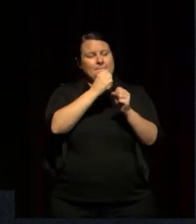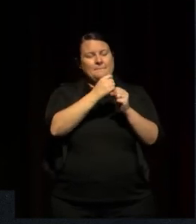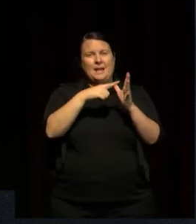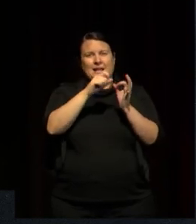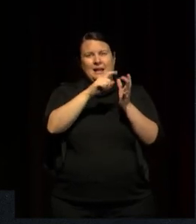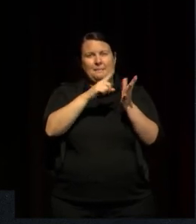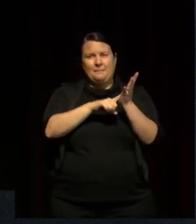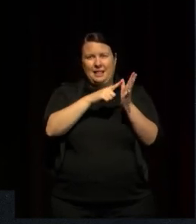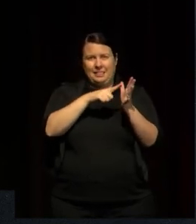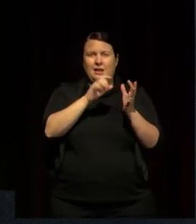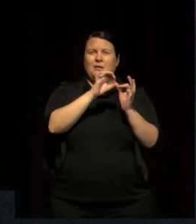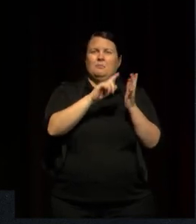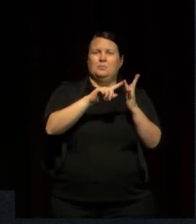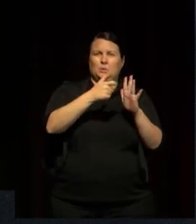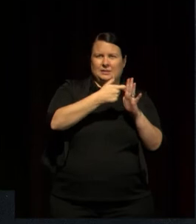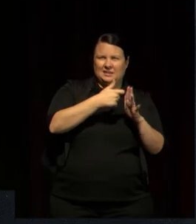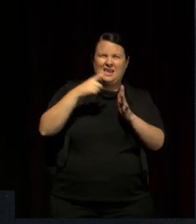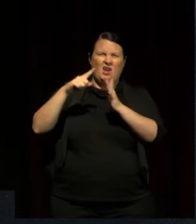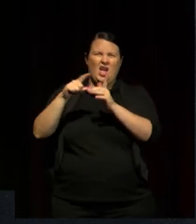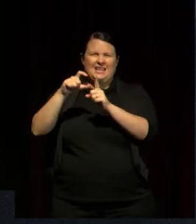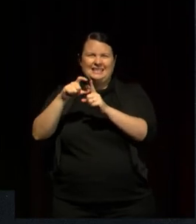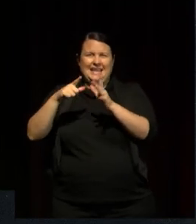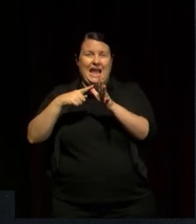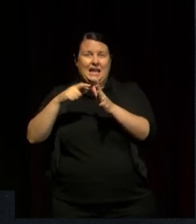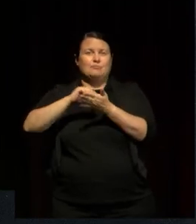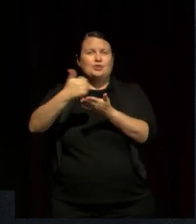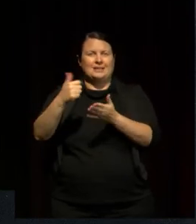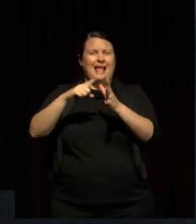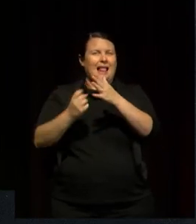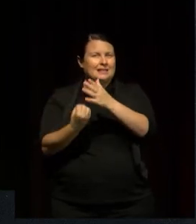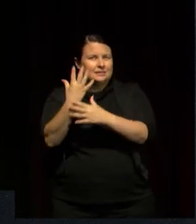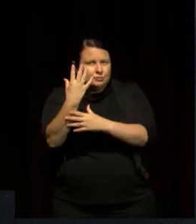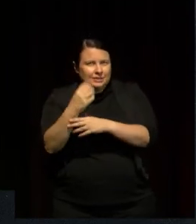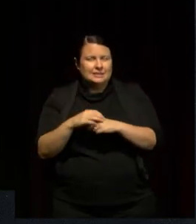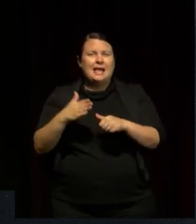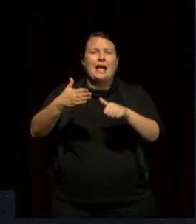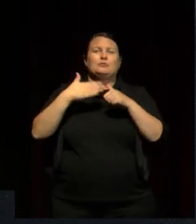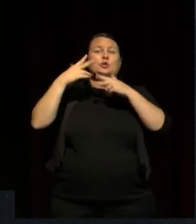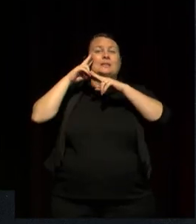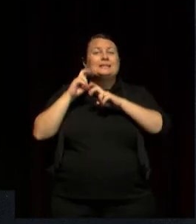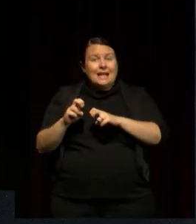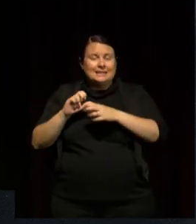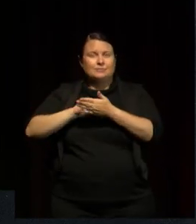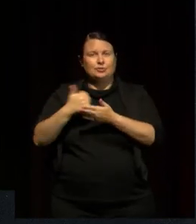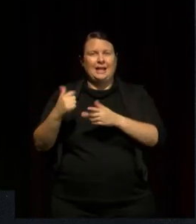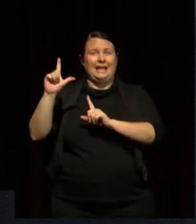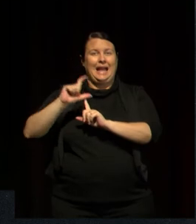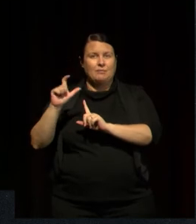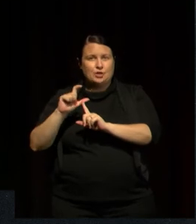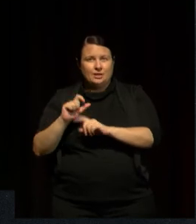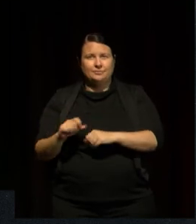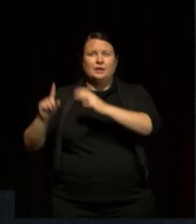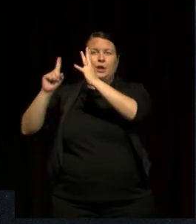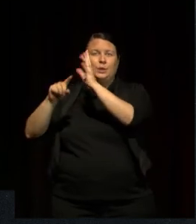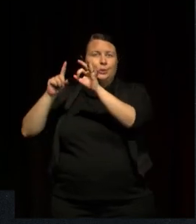IAD Press, which is based in Alice Springs, Aboriginal Studies Press, which is based in Canberra, University of Queensland